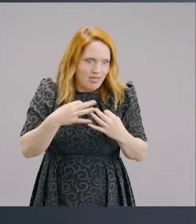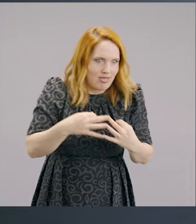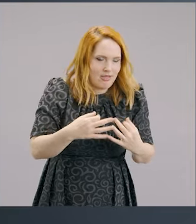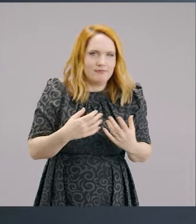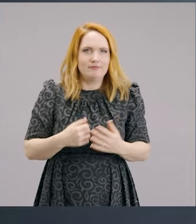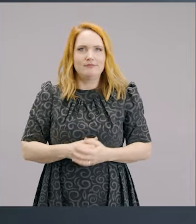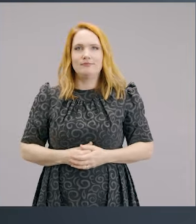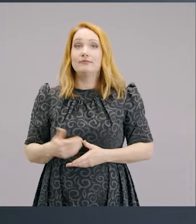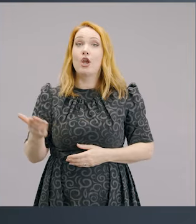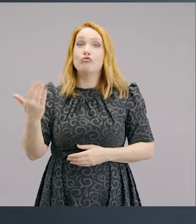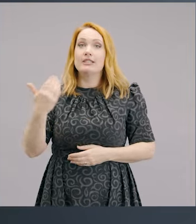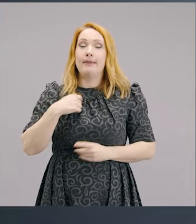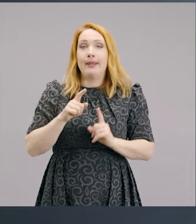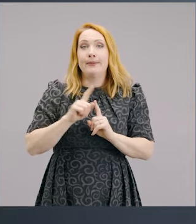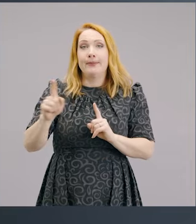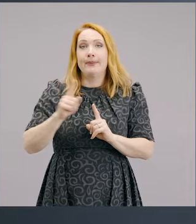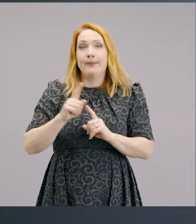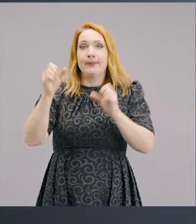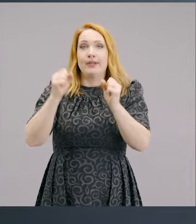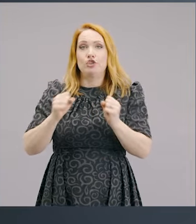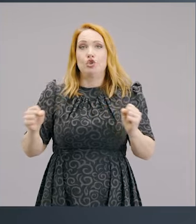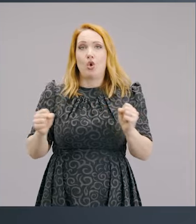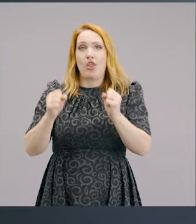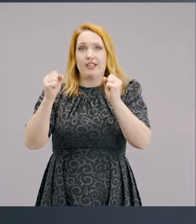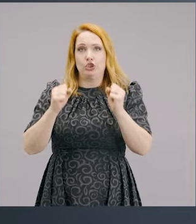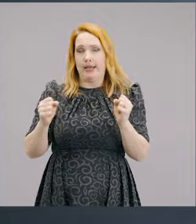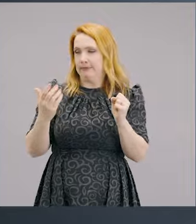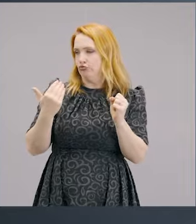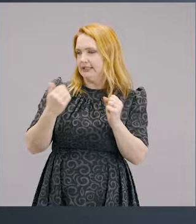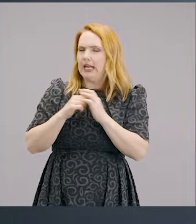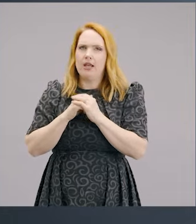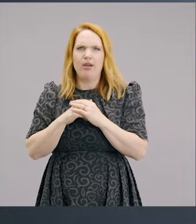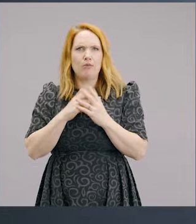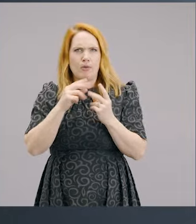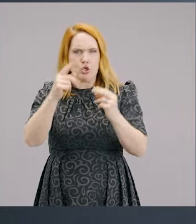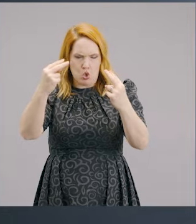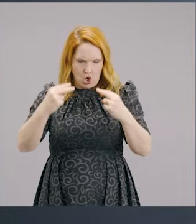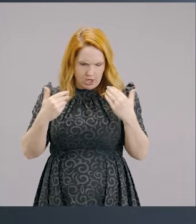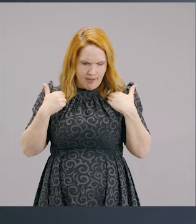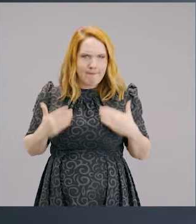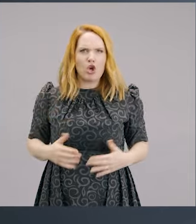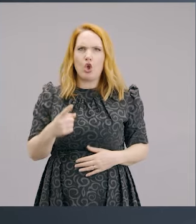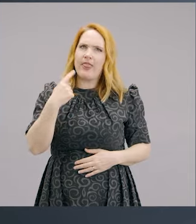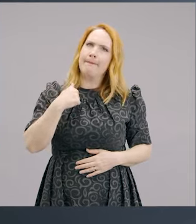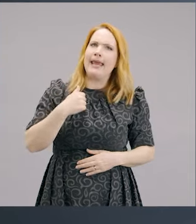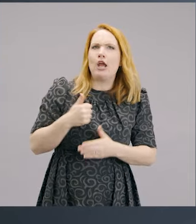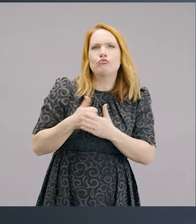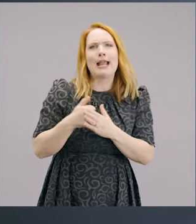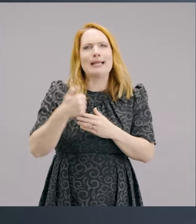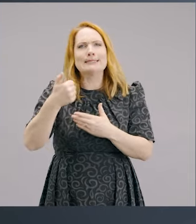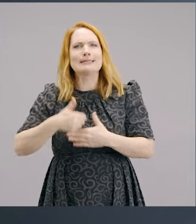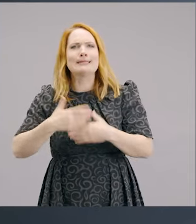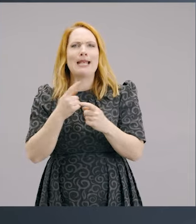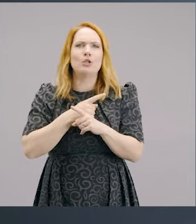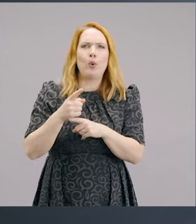Recently, I started going to the gym again. Now I know to look at me, you probably think that I've been going to the gym for years and six days a week and sort of,